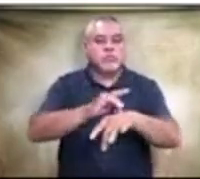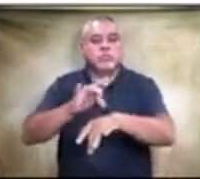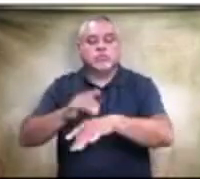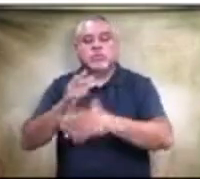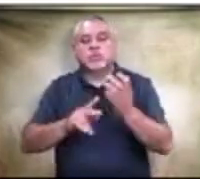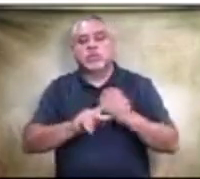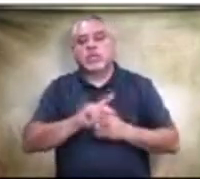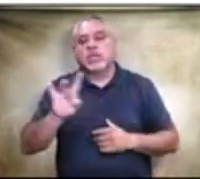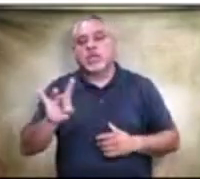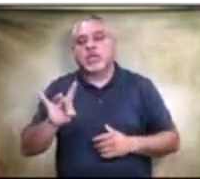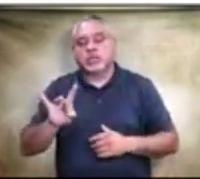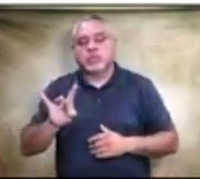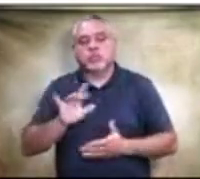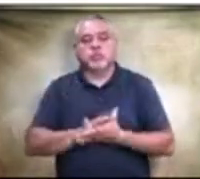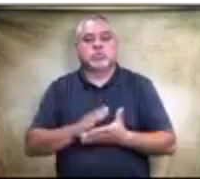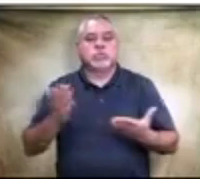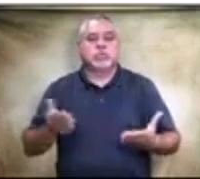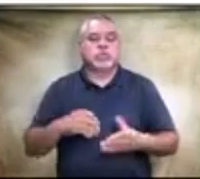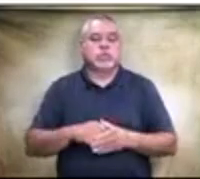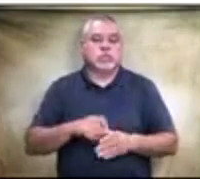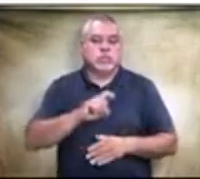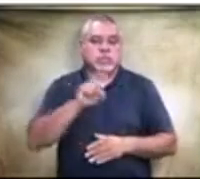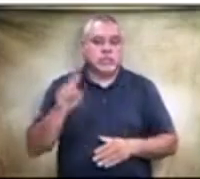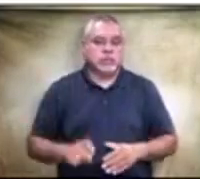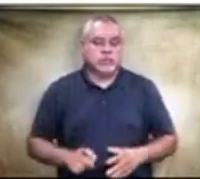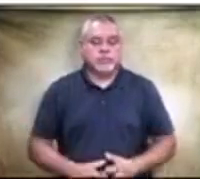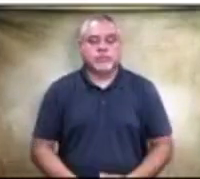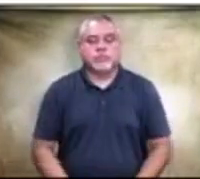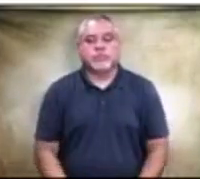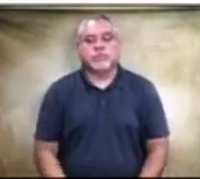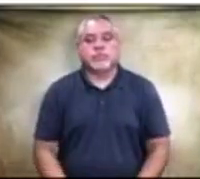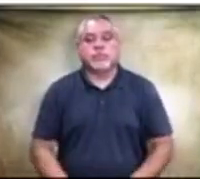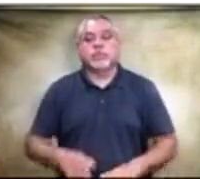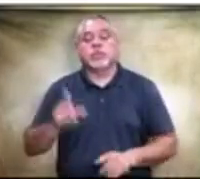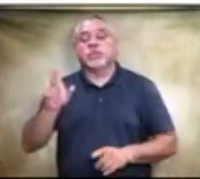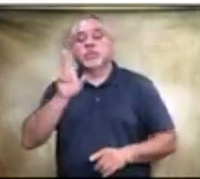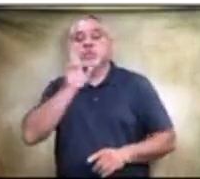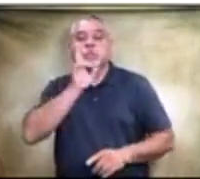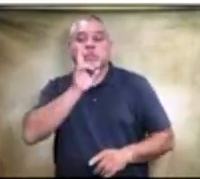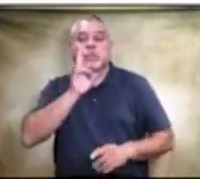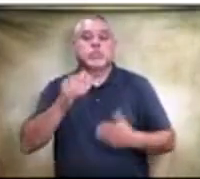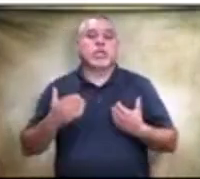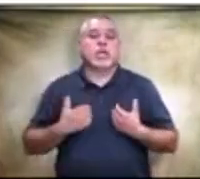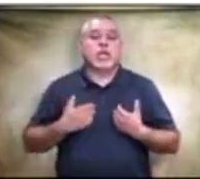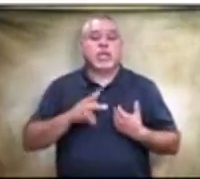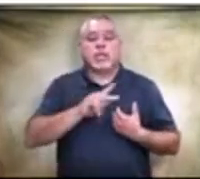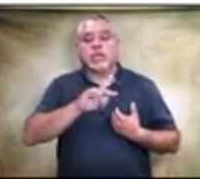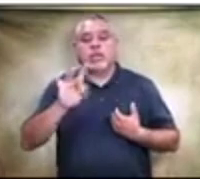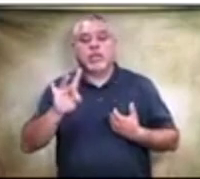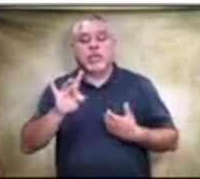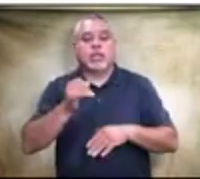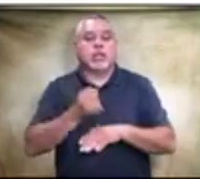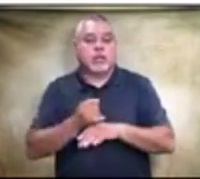are here in the state of Texas. But in Houston, we had some K-8 campuses as well